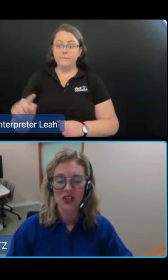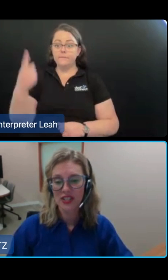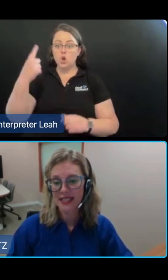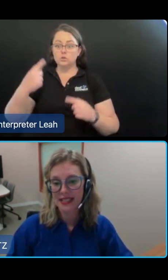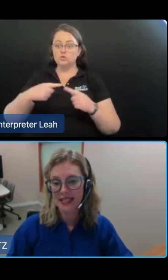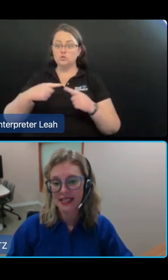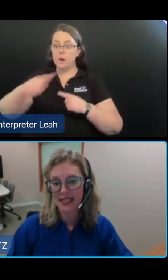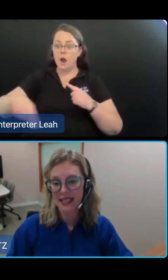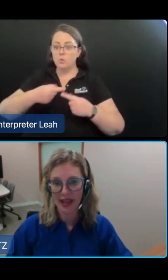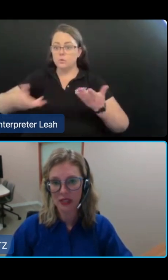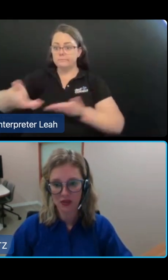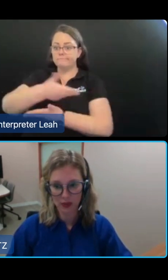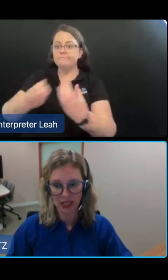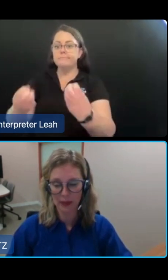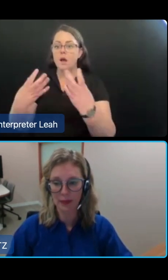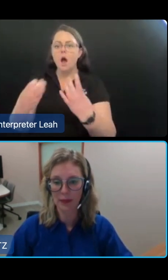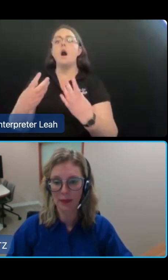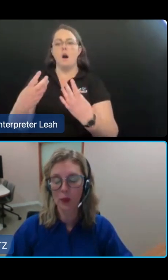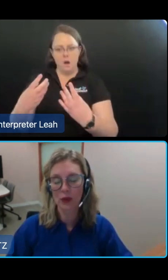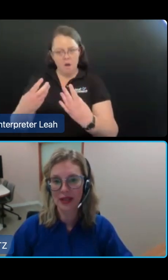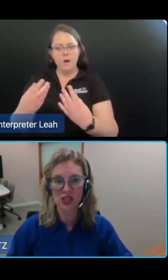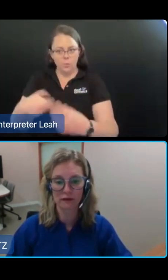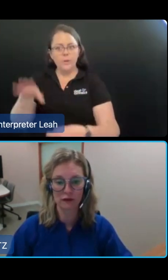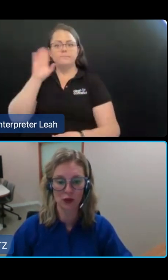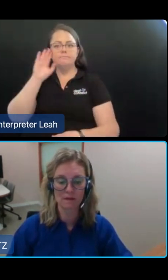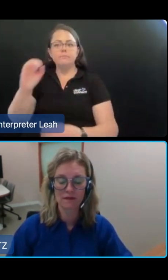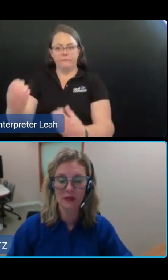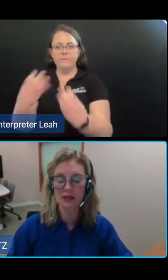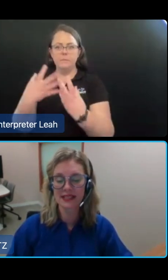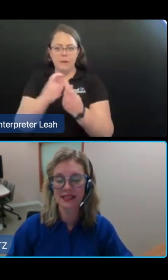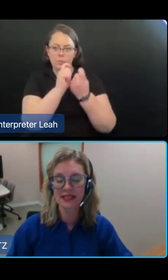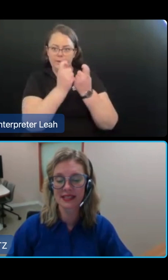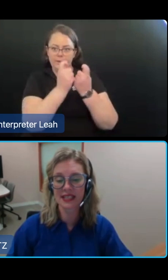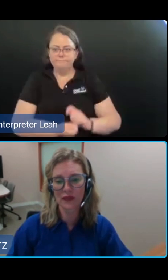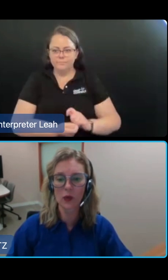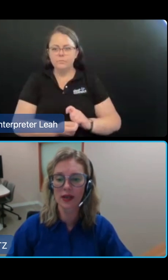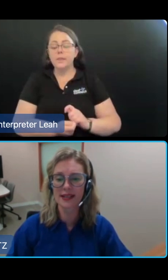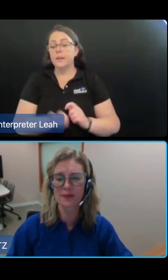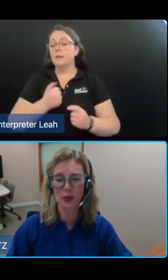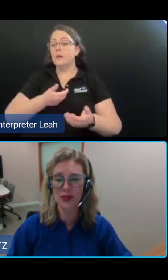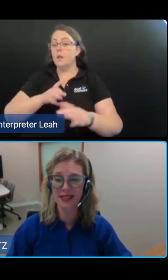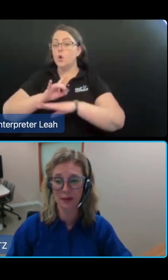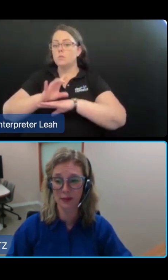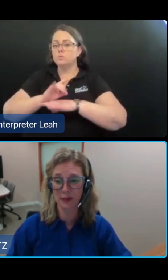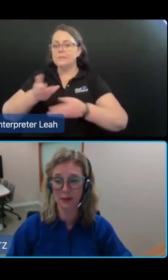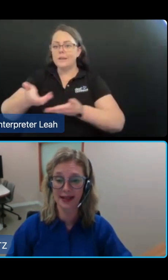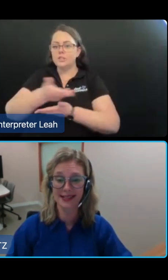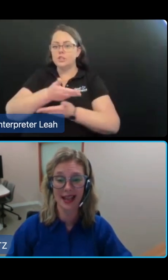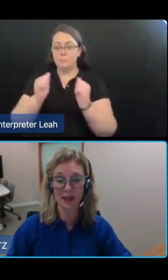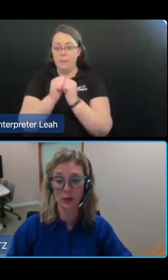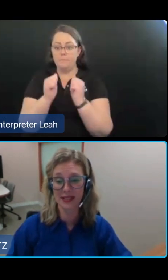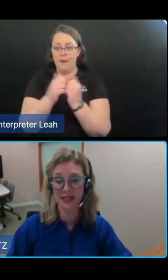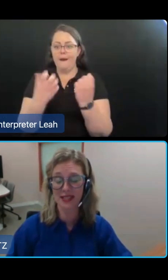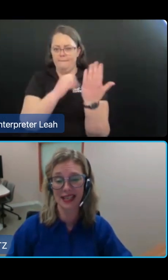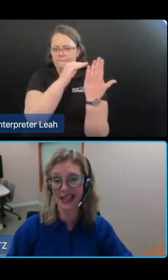These changes are detailed in the consultation paper, but I will mention a few. Significantly, we organise both the statement of rights